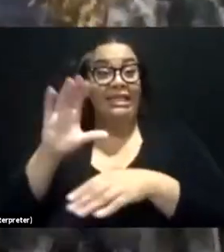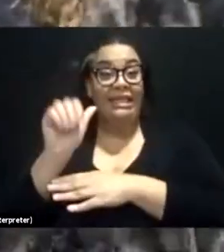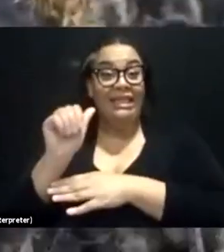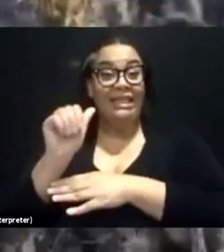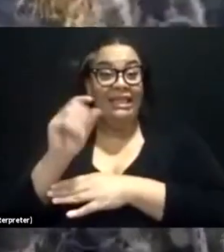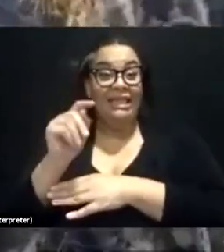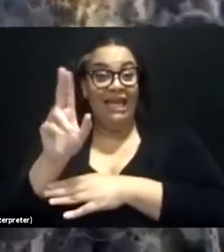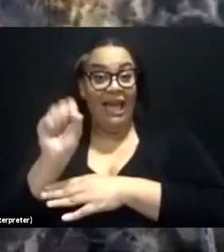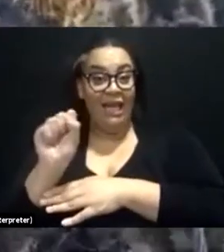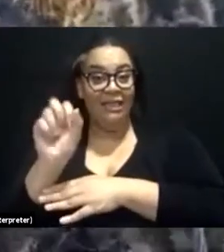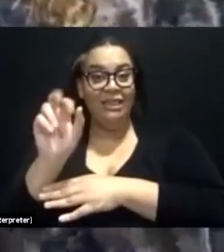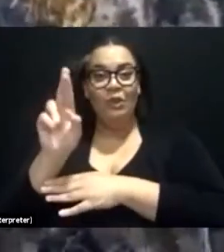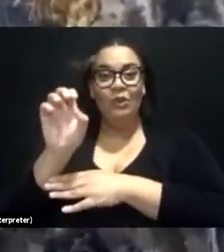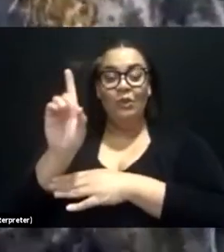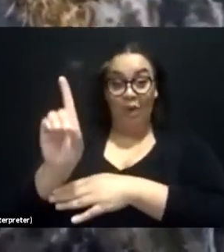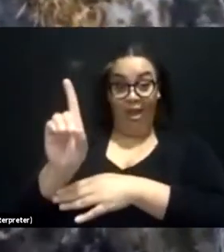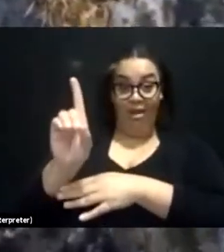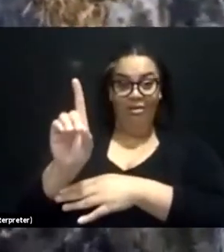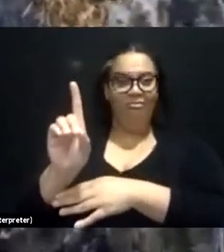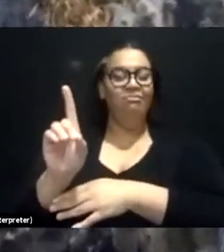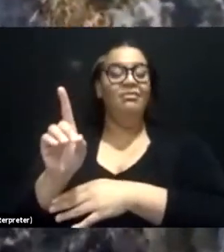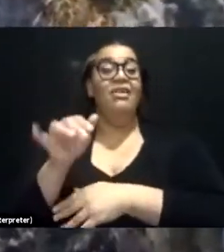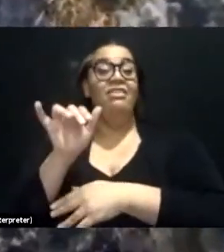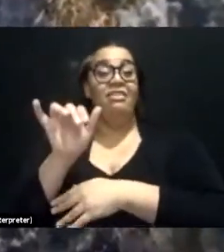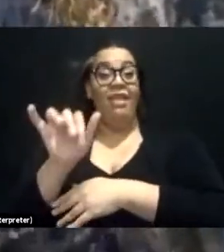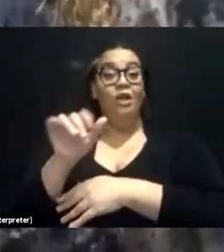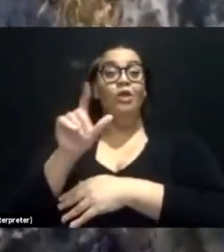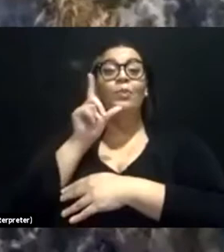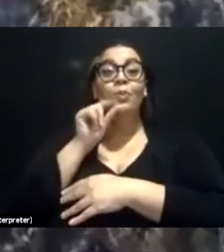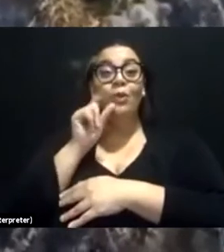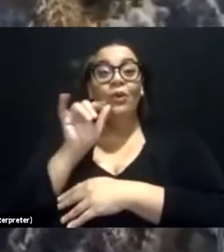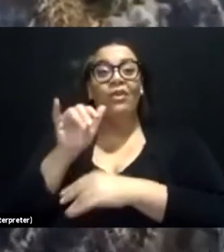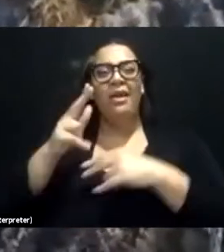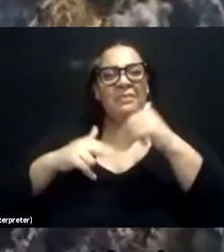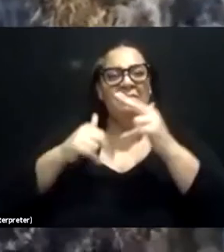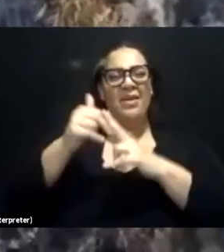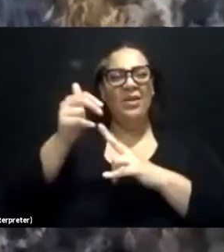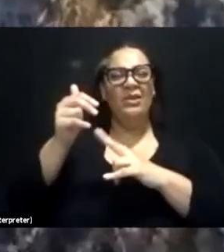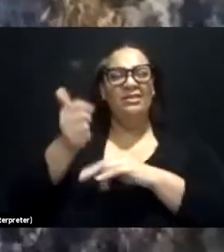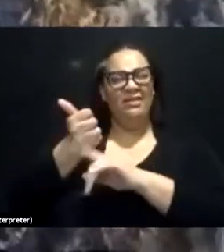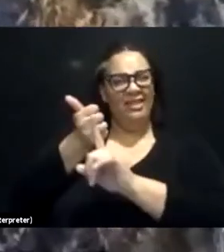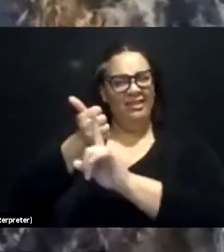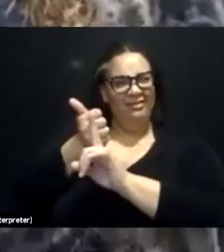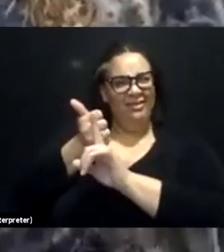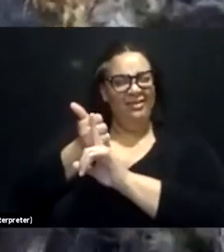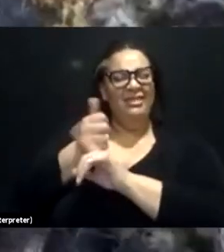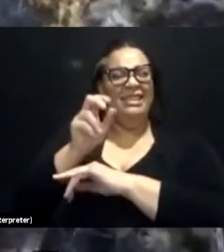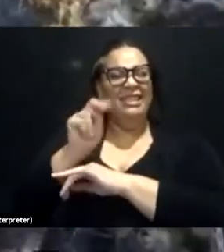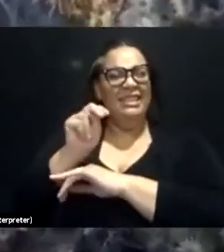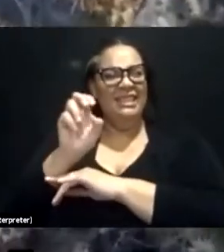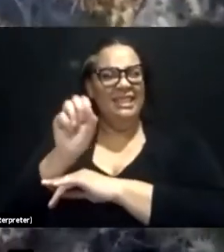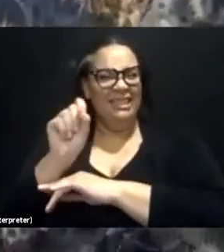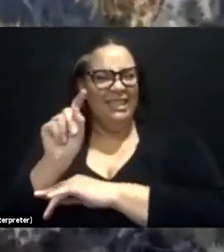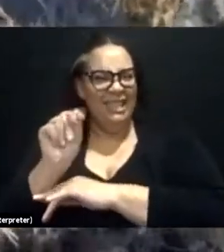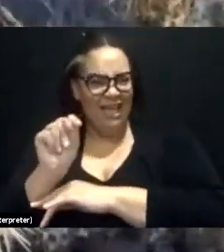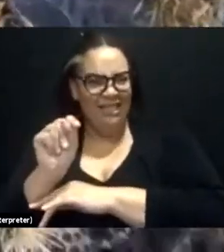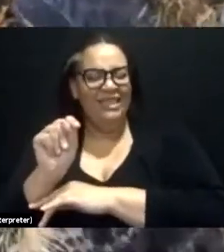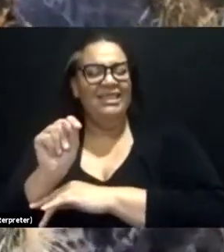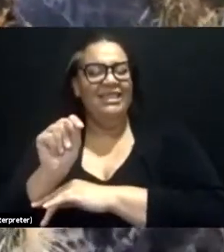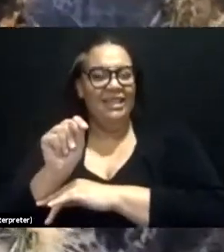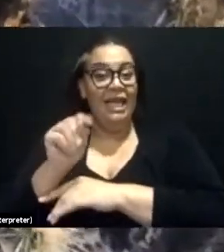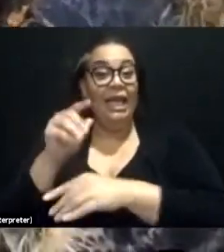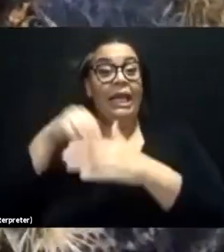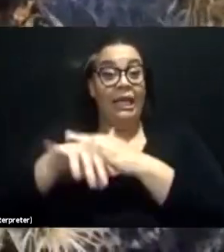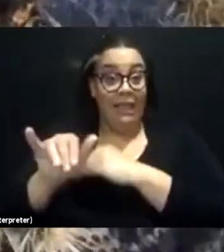So a cactus wren is a bird that builds its nest in cholla. And they make this